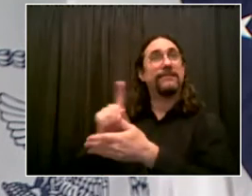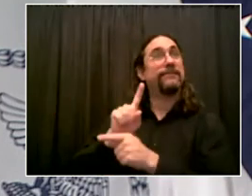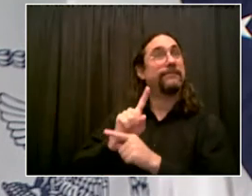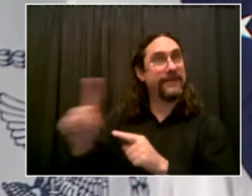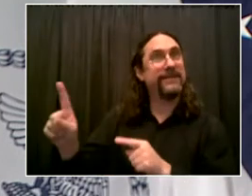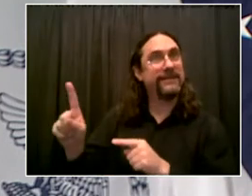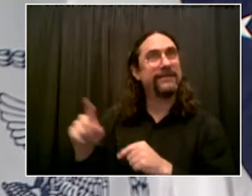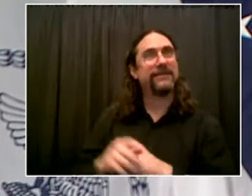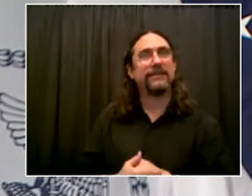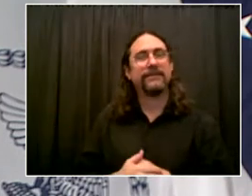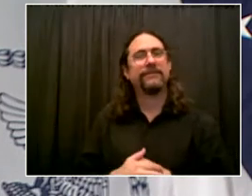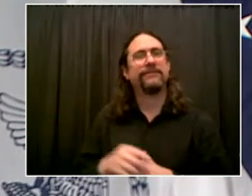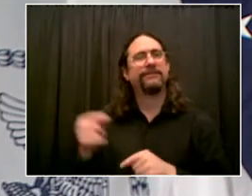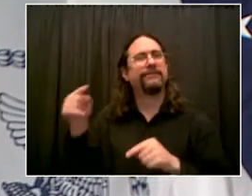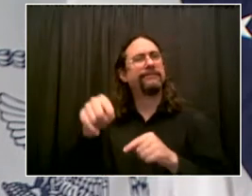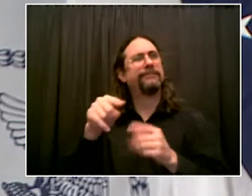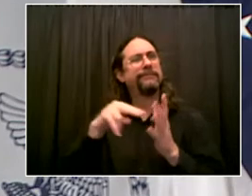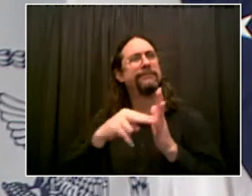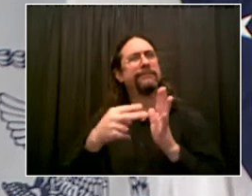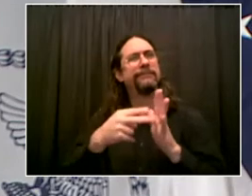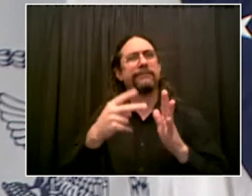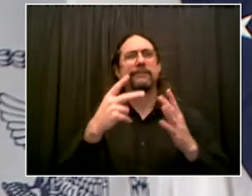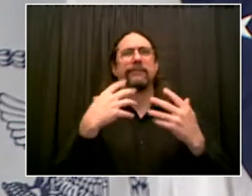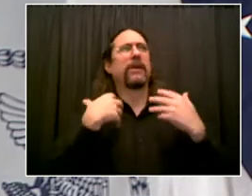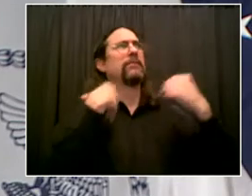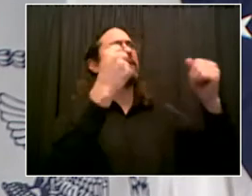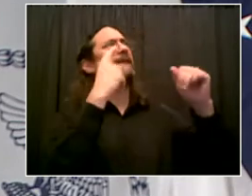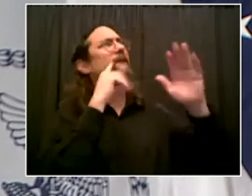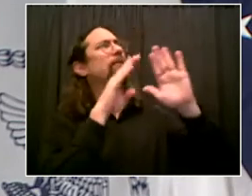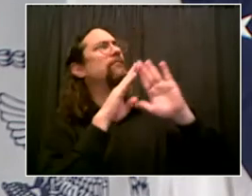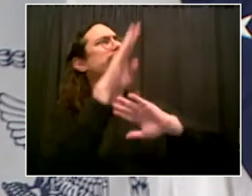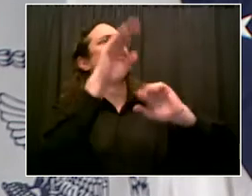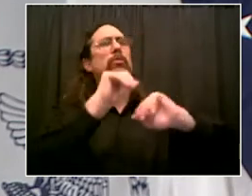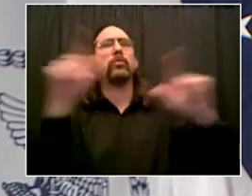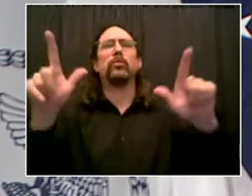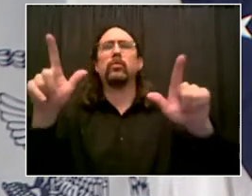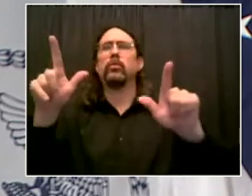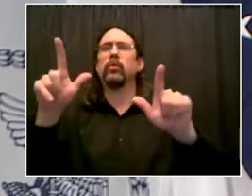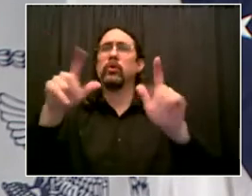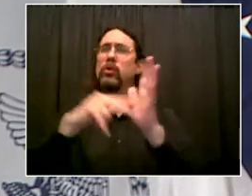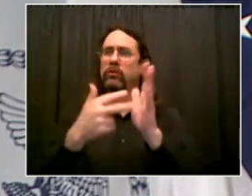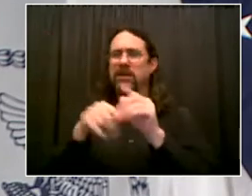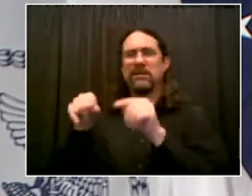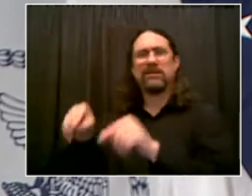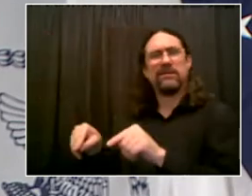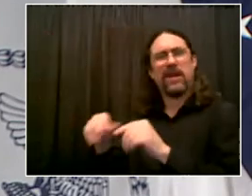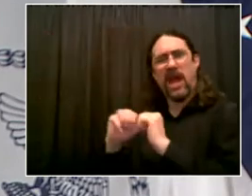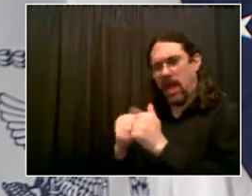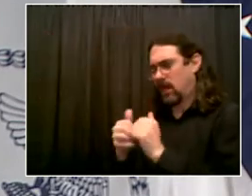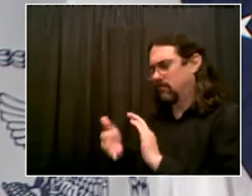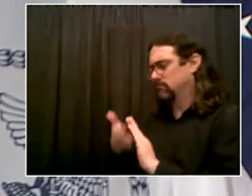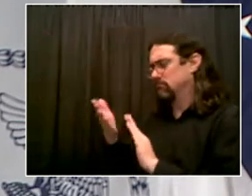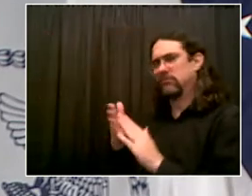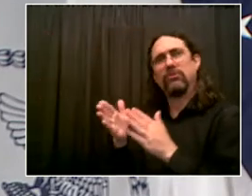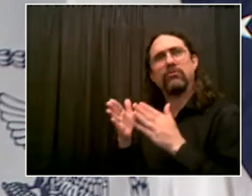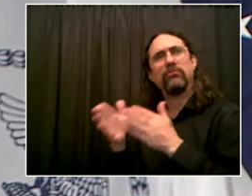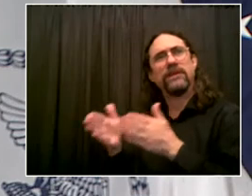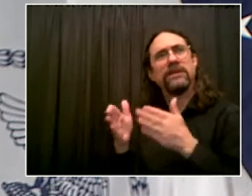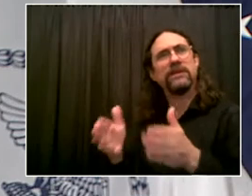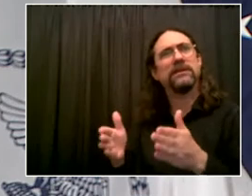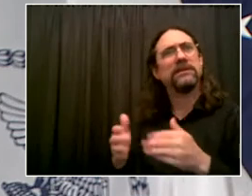Everyone has to be safe. It means a city that moves and moves the right way. And it means doubling down on Vision Zero.